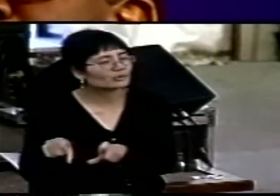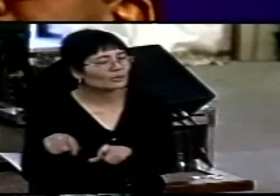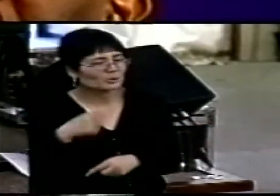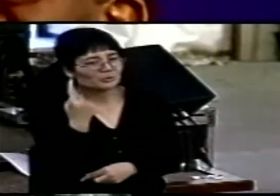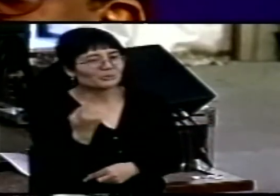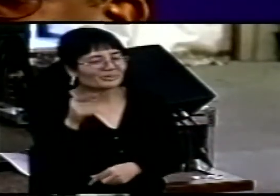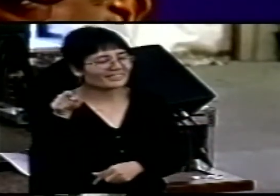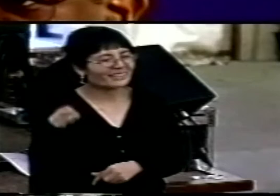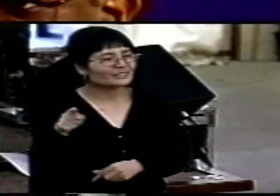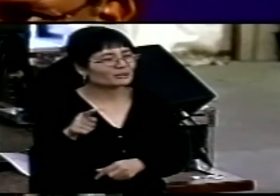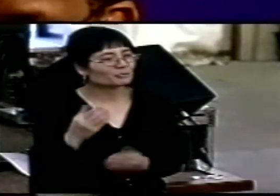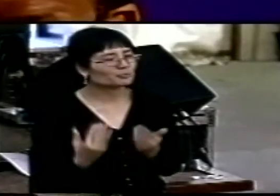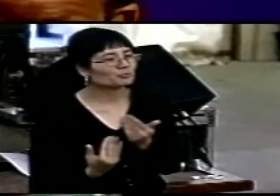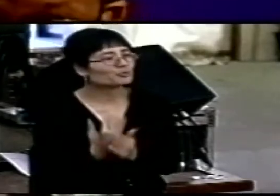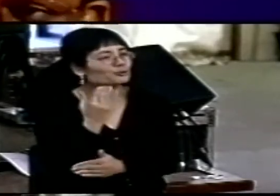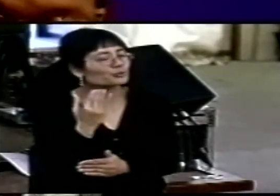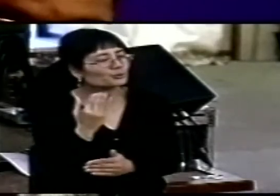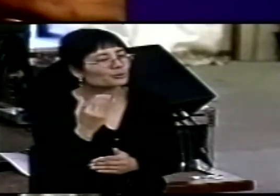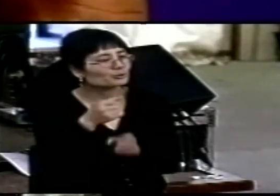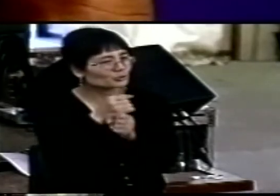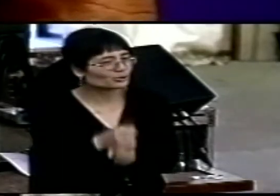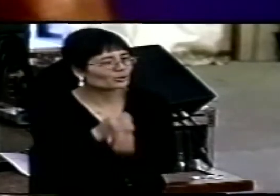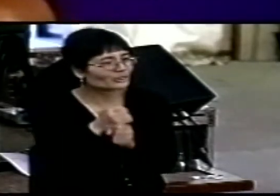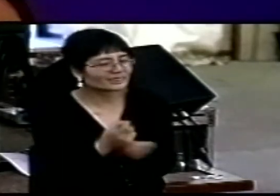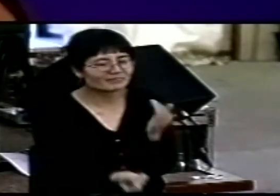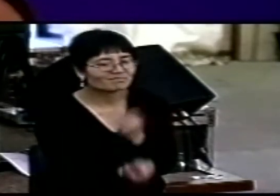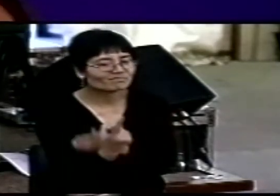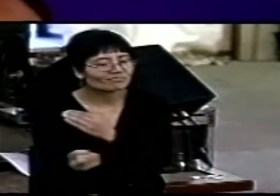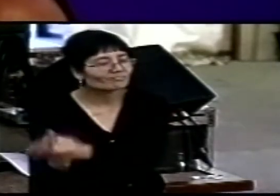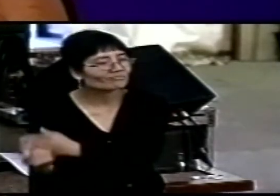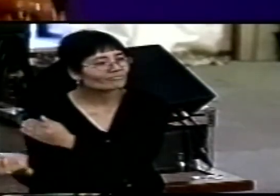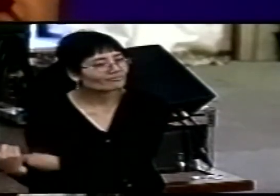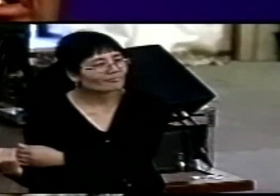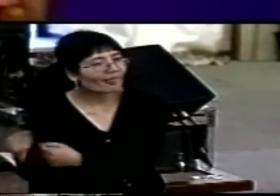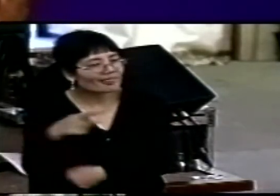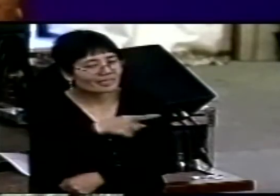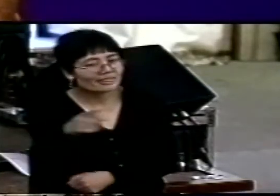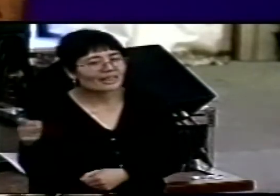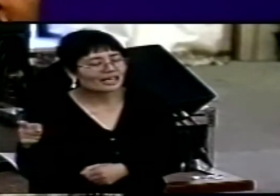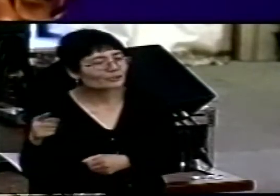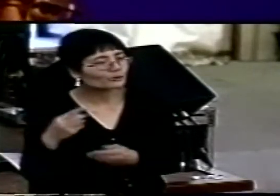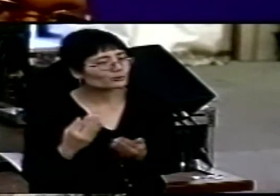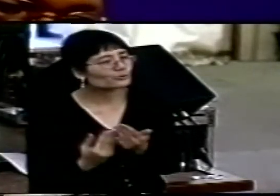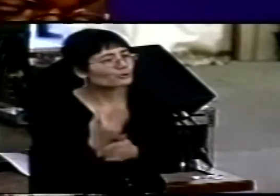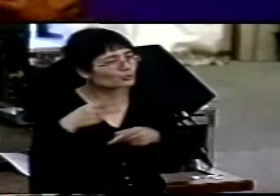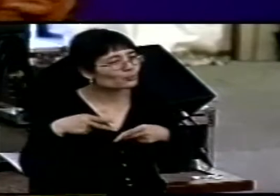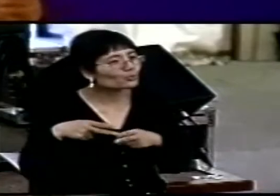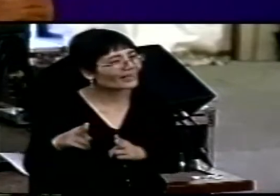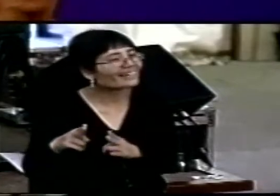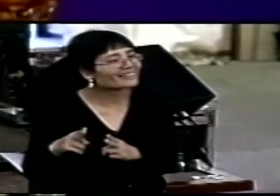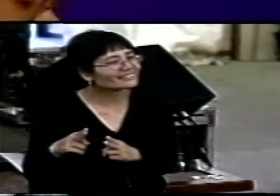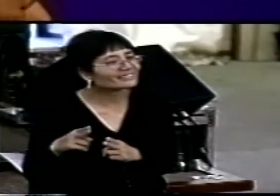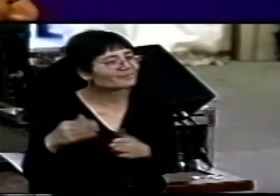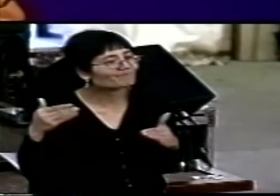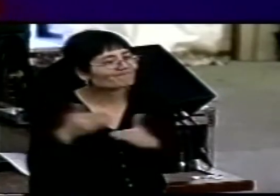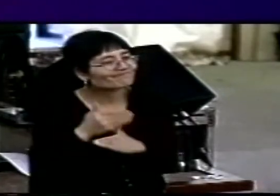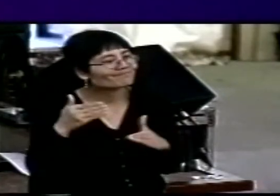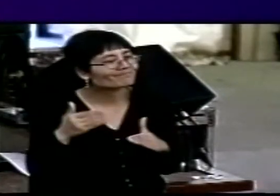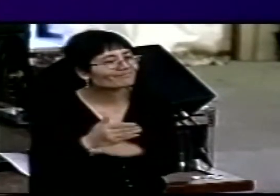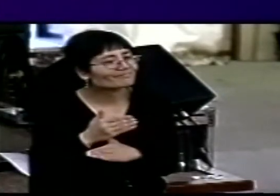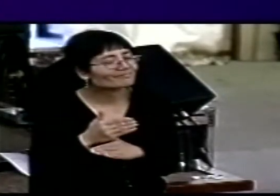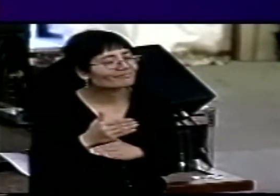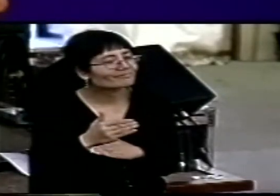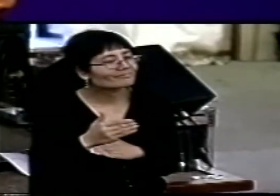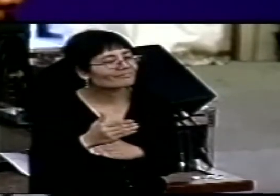newcomers on the scene who now appear to have new ways of doing things? It may even be the fact that